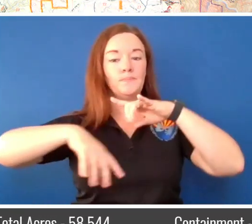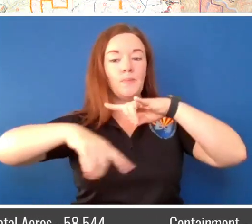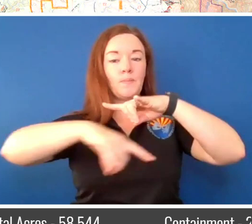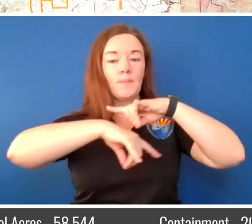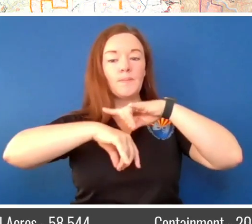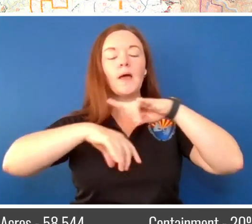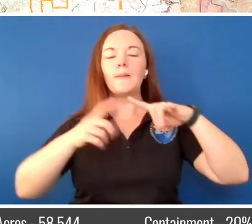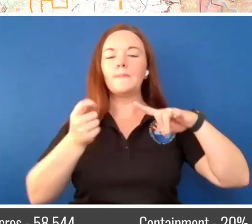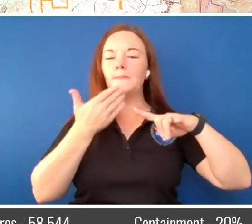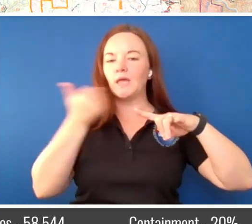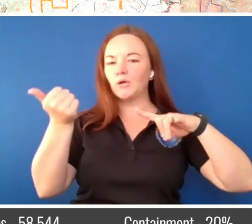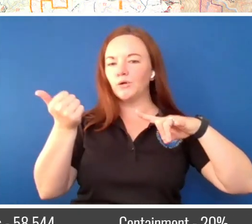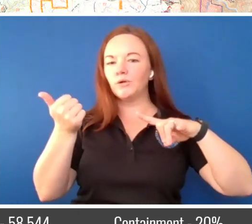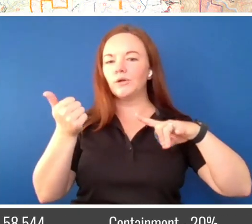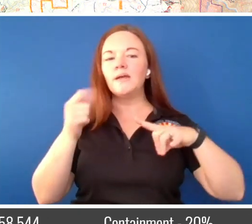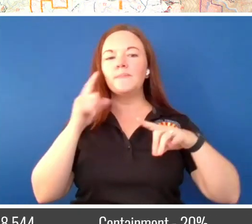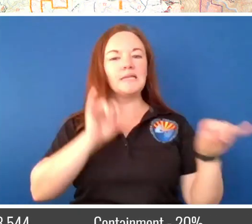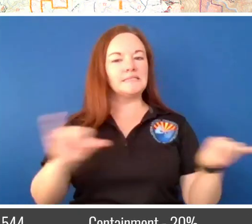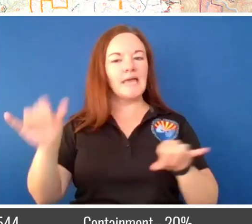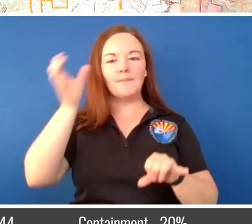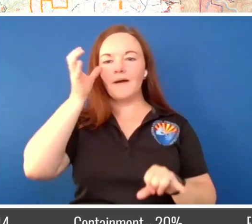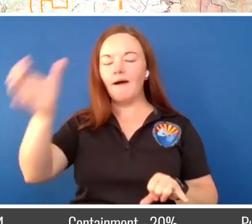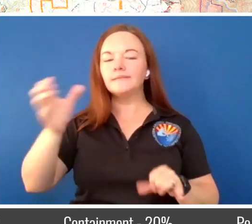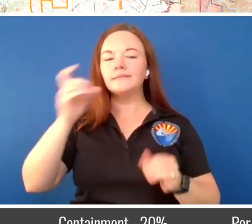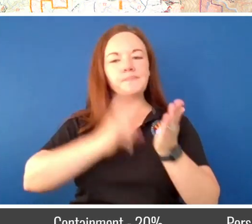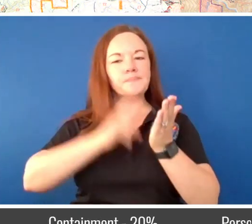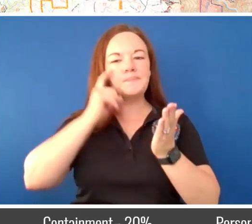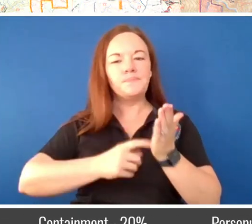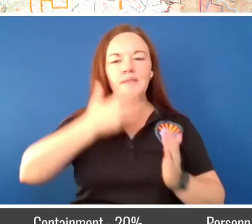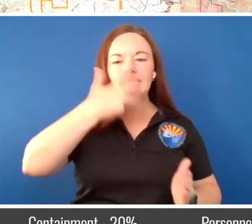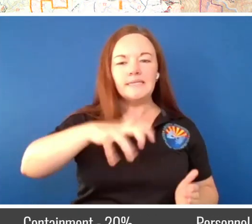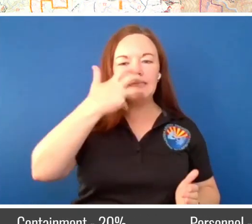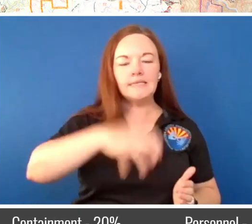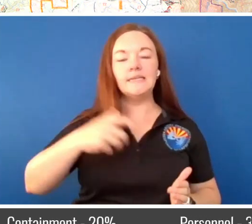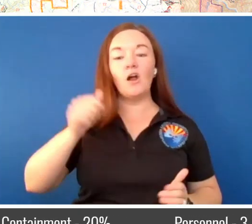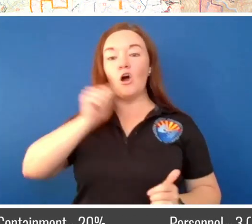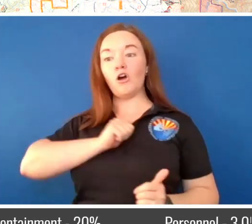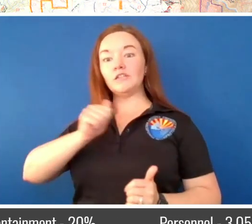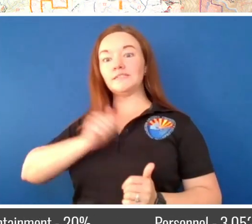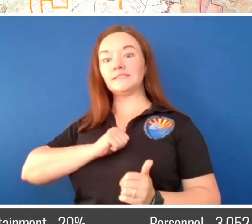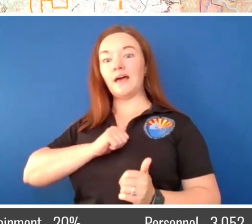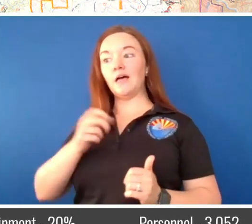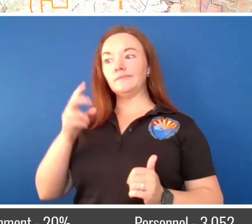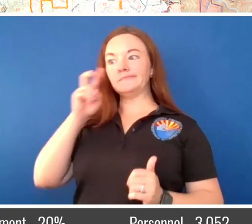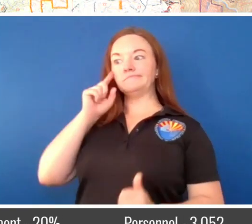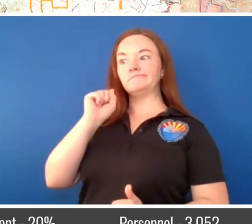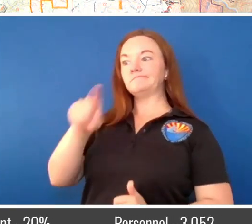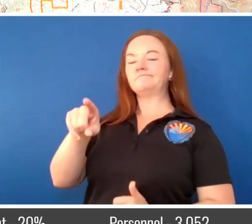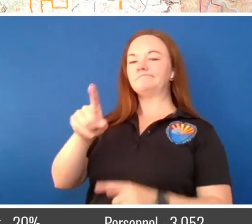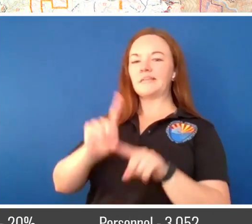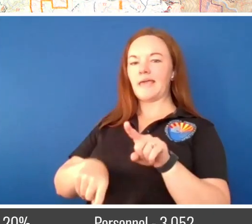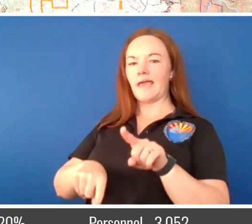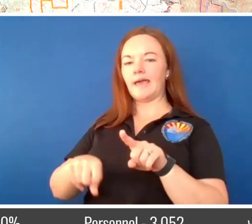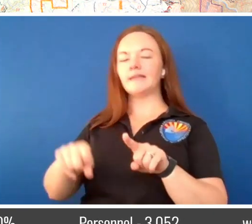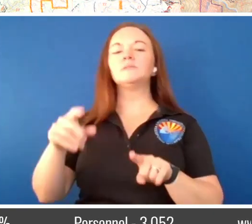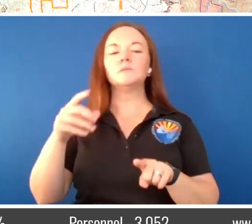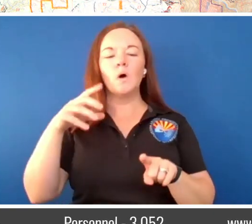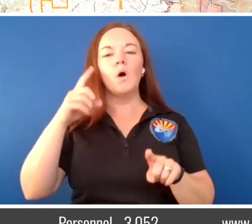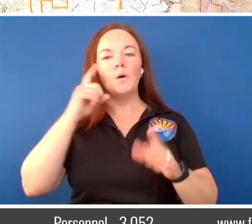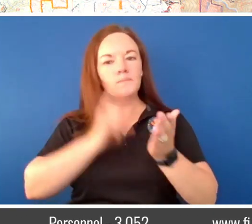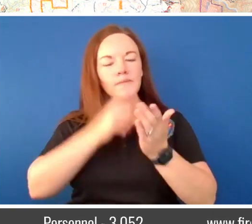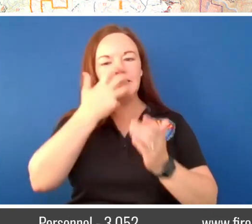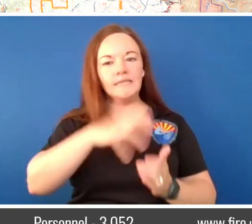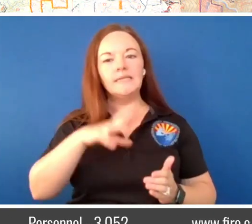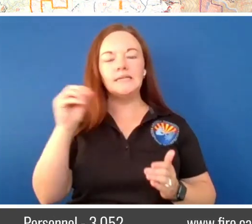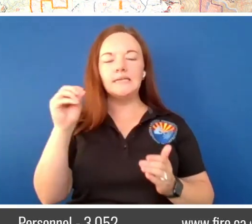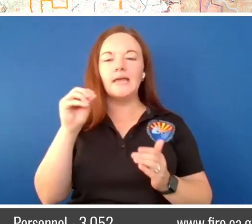picking up infrared, those heat signatures that we can't see with the naked eye, and then scouting ahead of the crews. And that's our